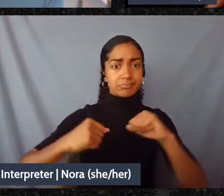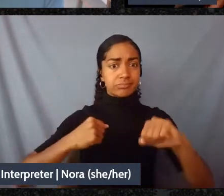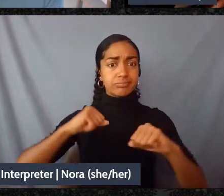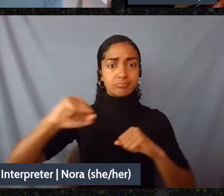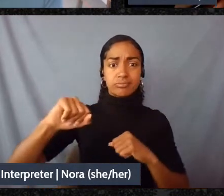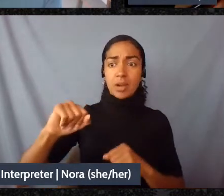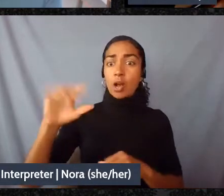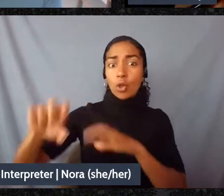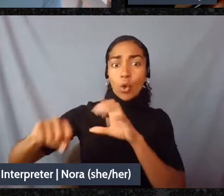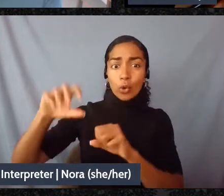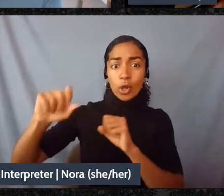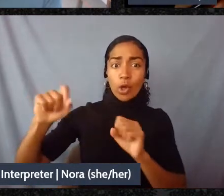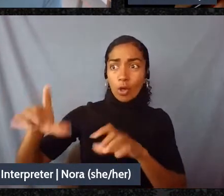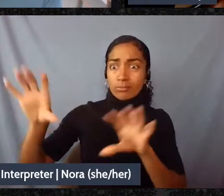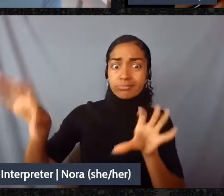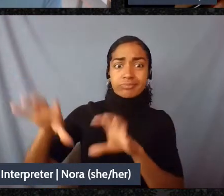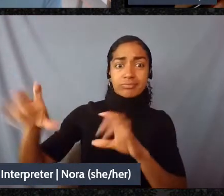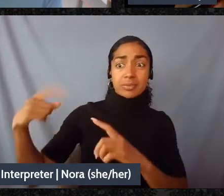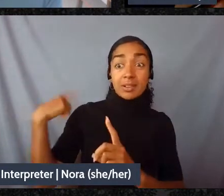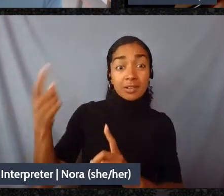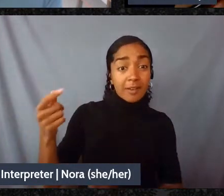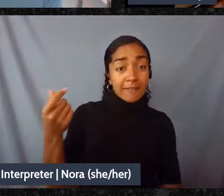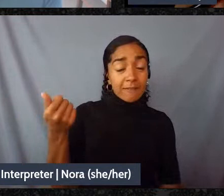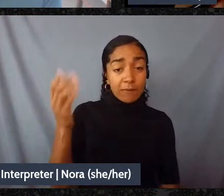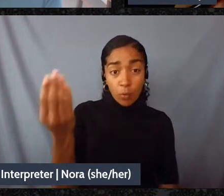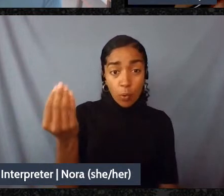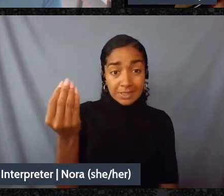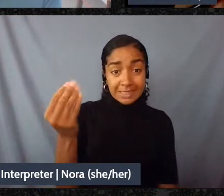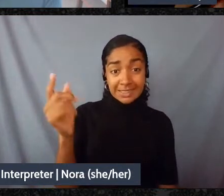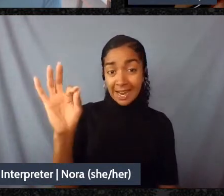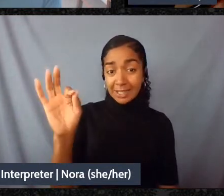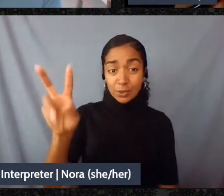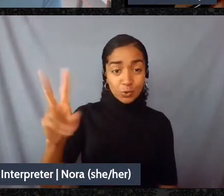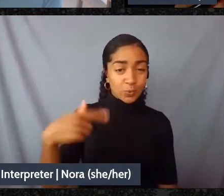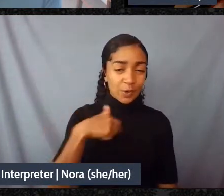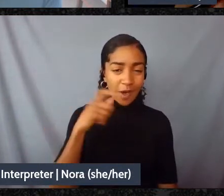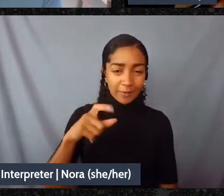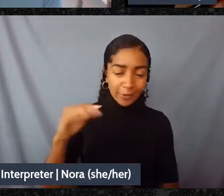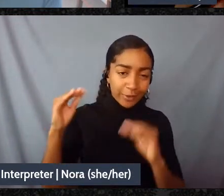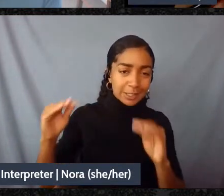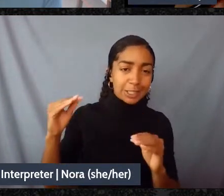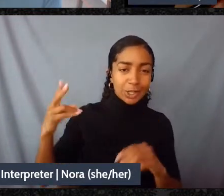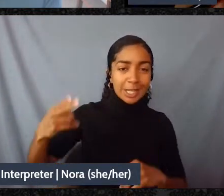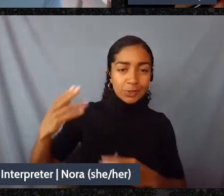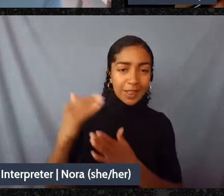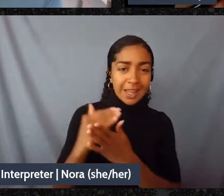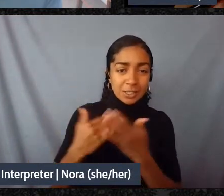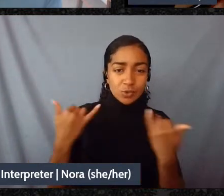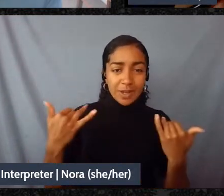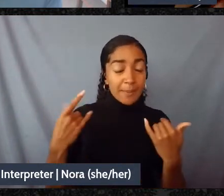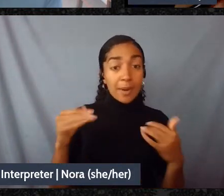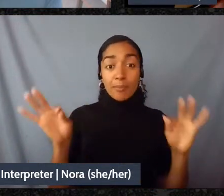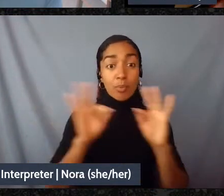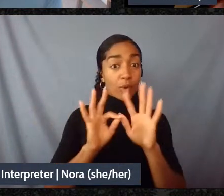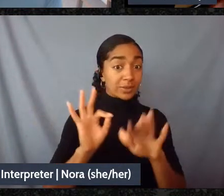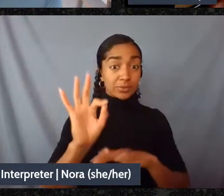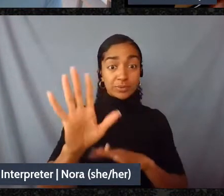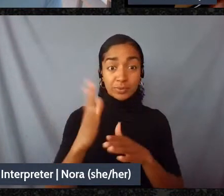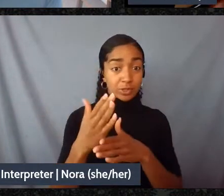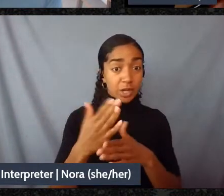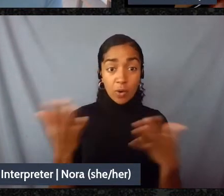1492. I don't think we need a history lesson here today, but what is important to share is that our prophecies